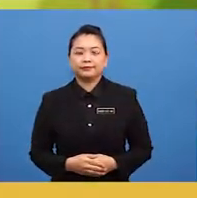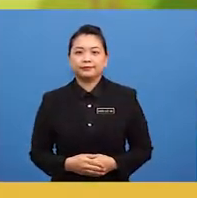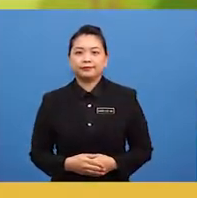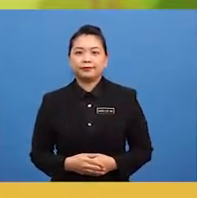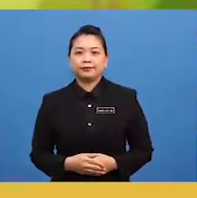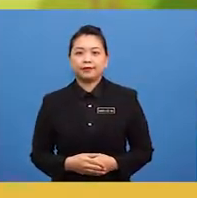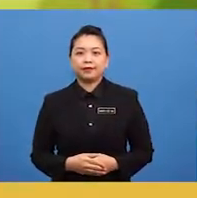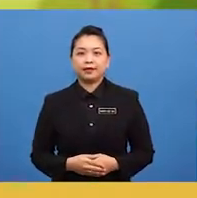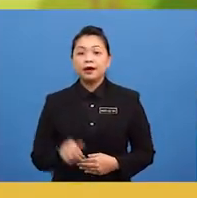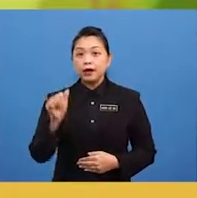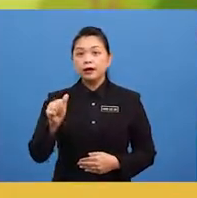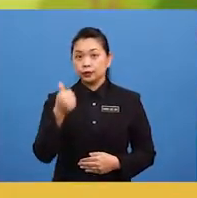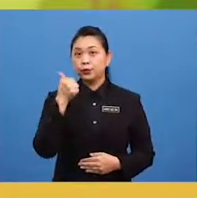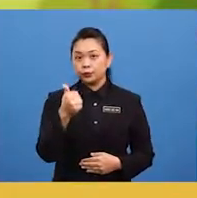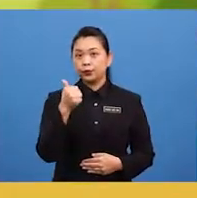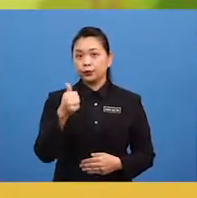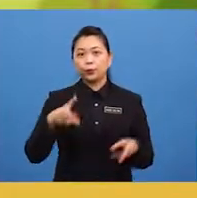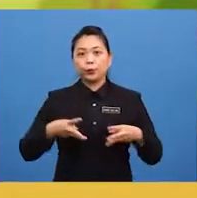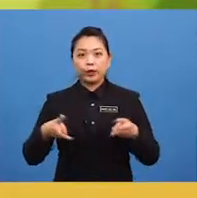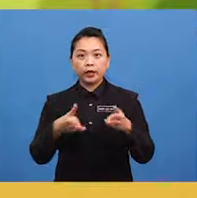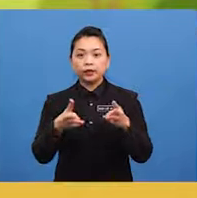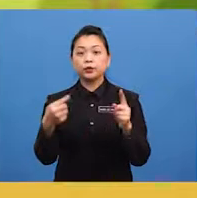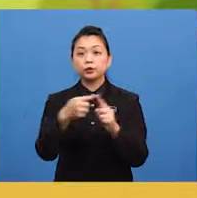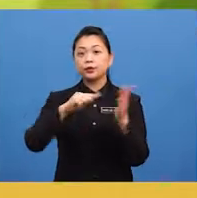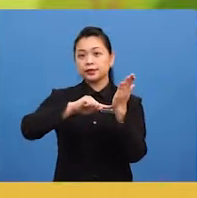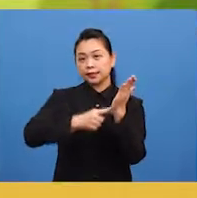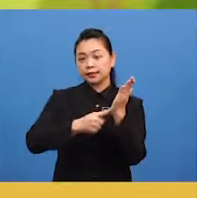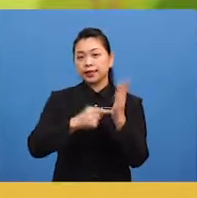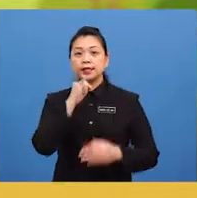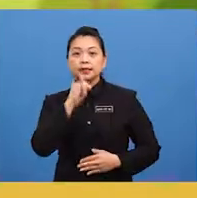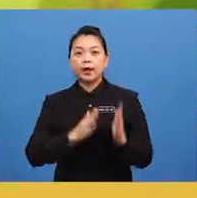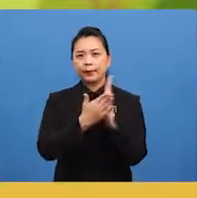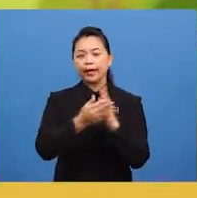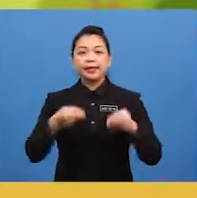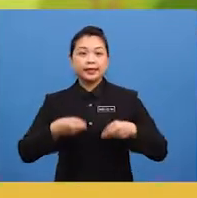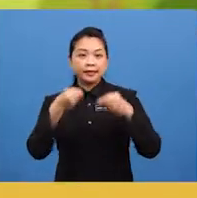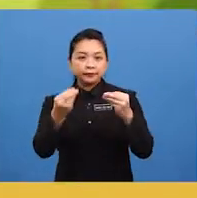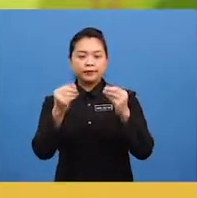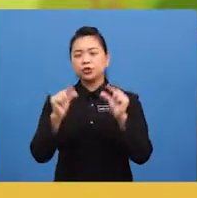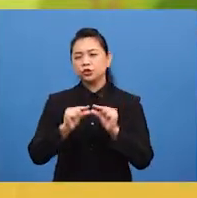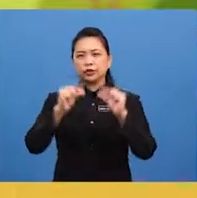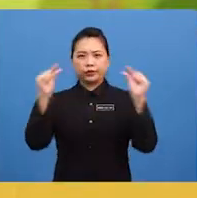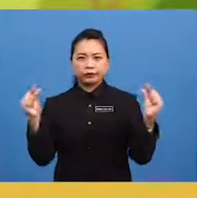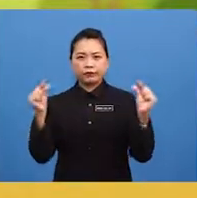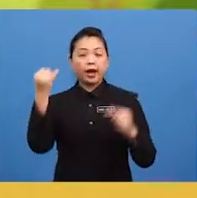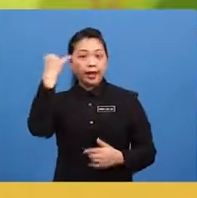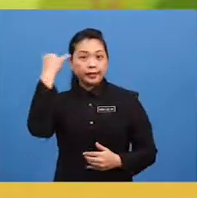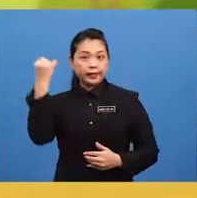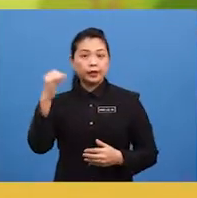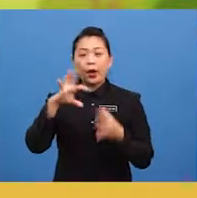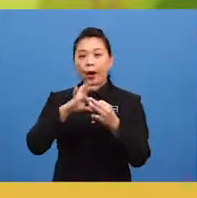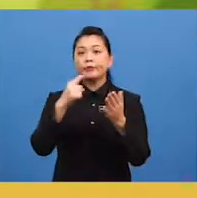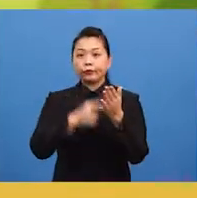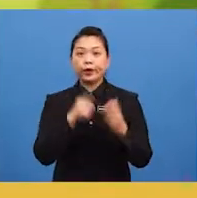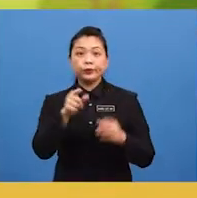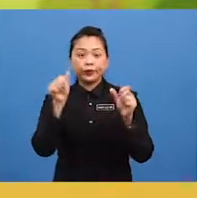A good way to start your description is by giving a general idea of what you can